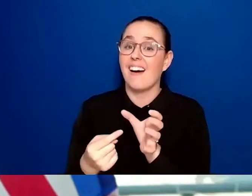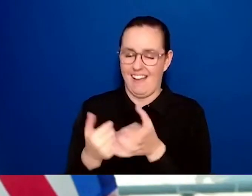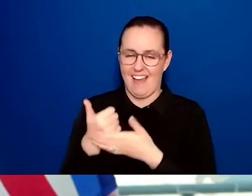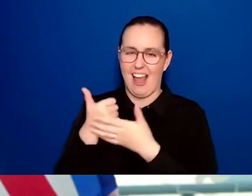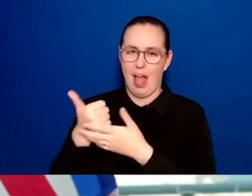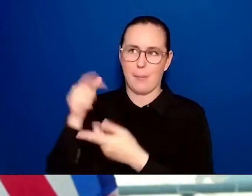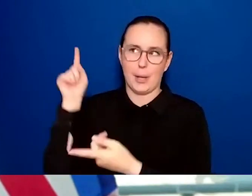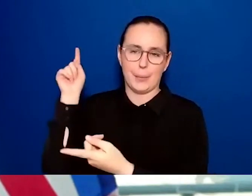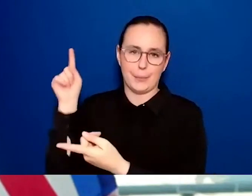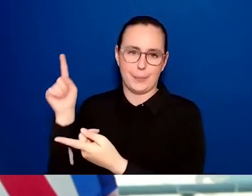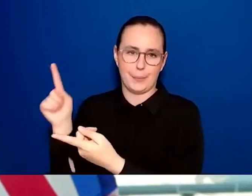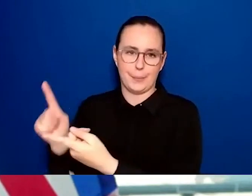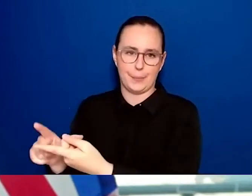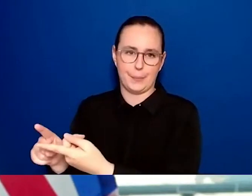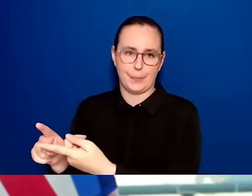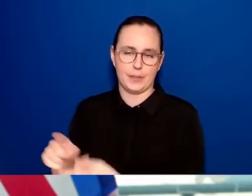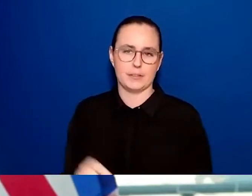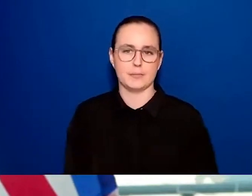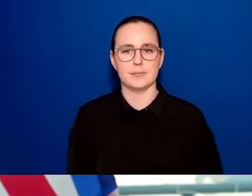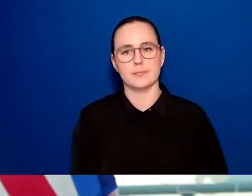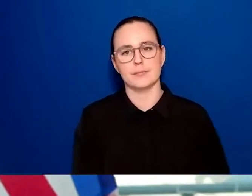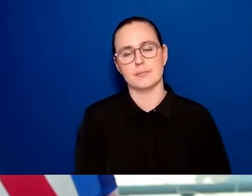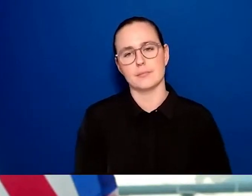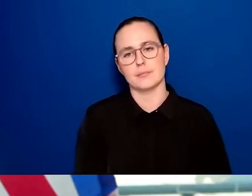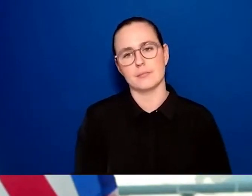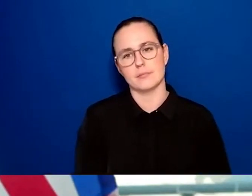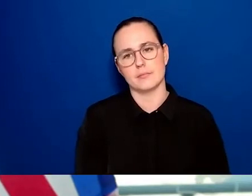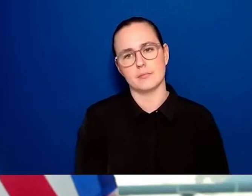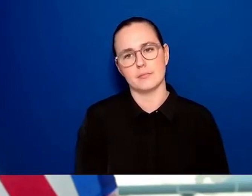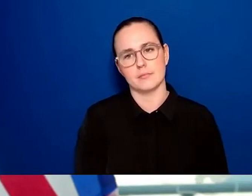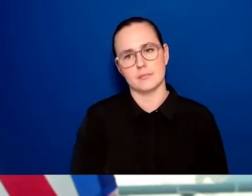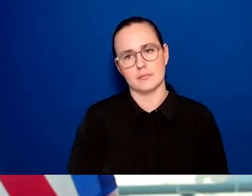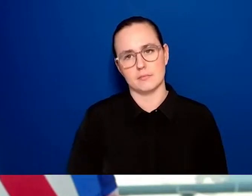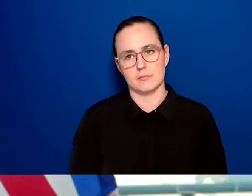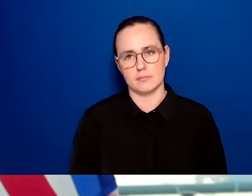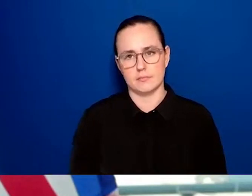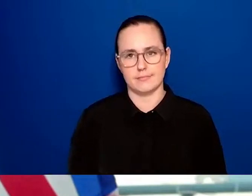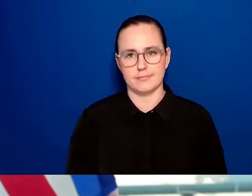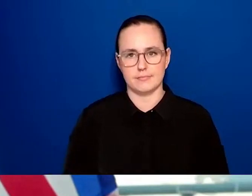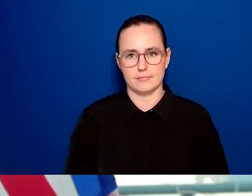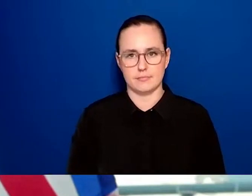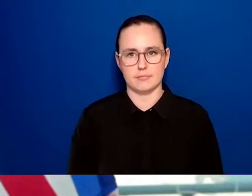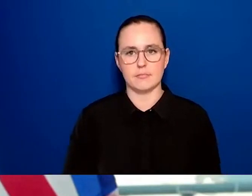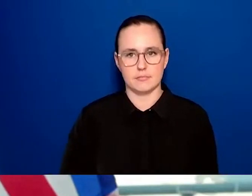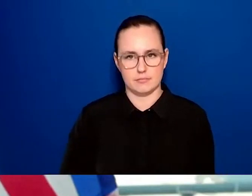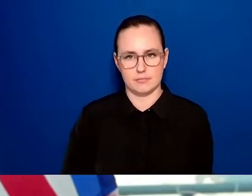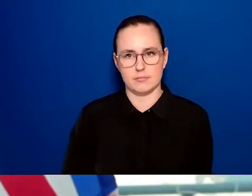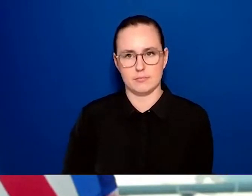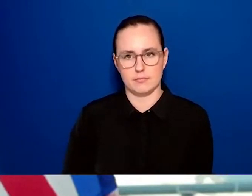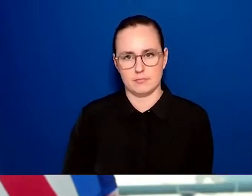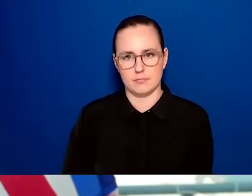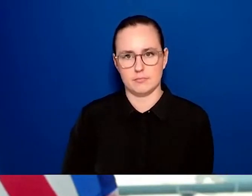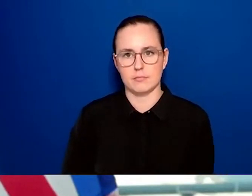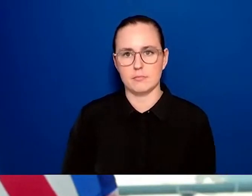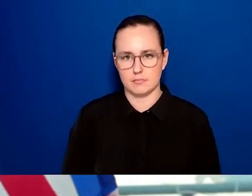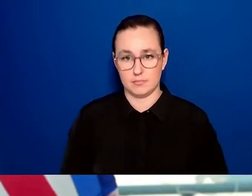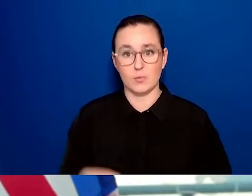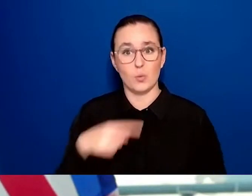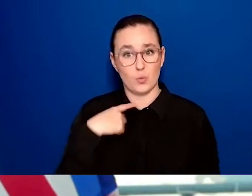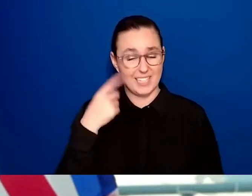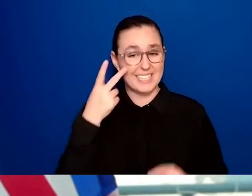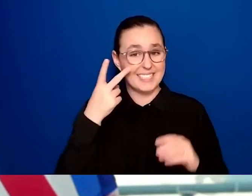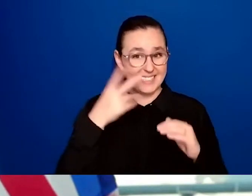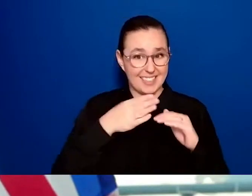are still seeing a levelling, but unfortunately, we are still seeing an increased number of people in hospitals